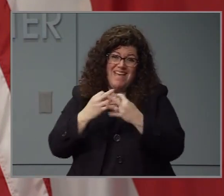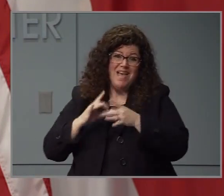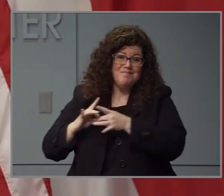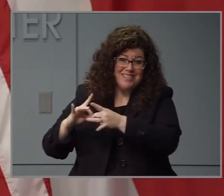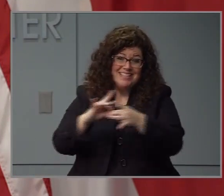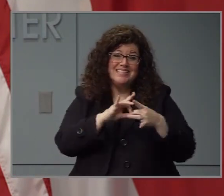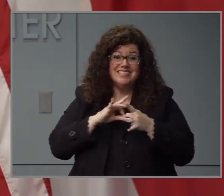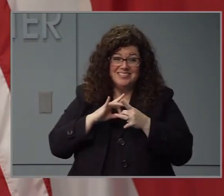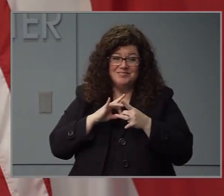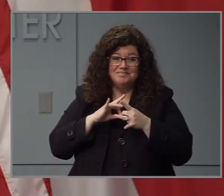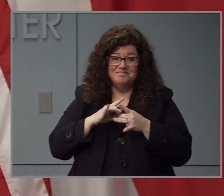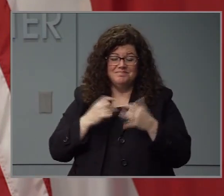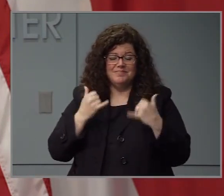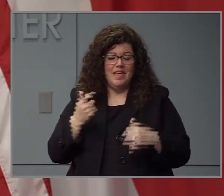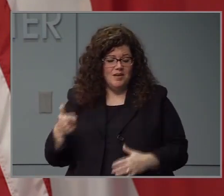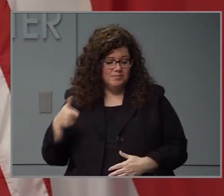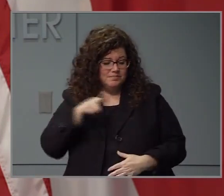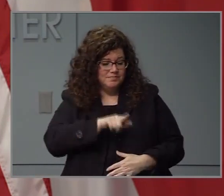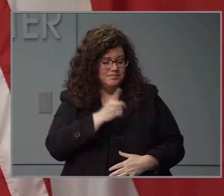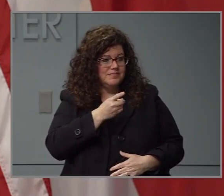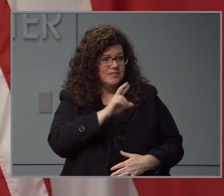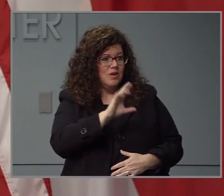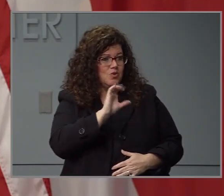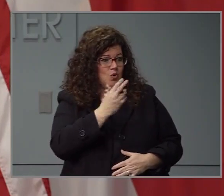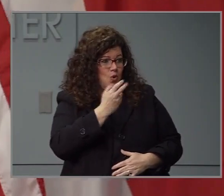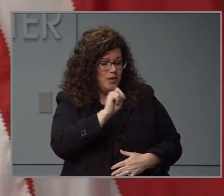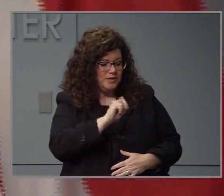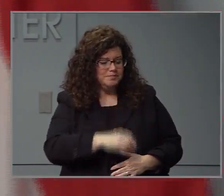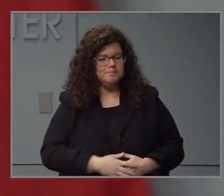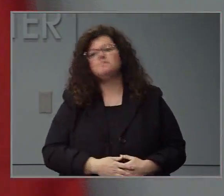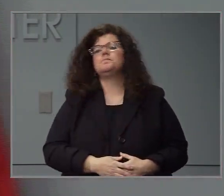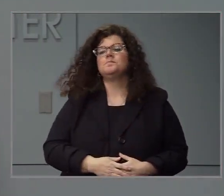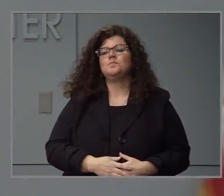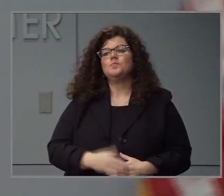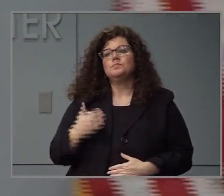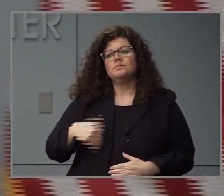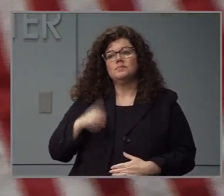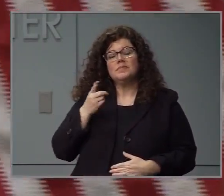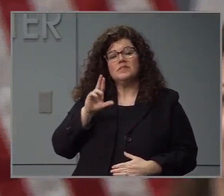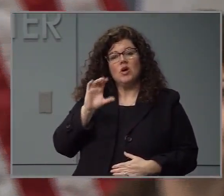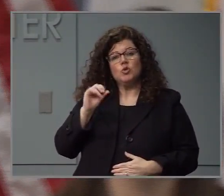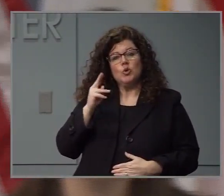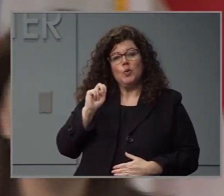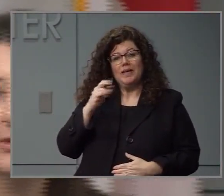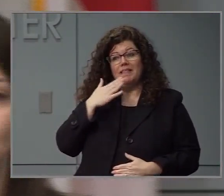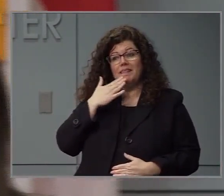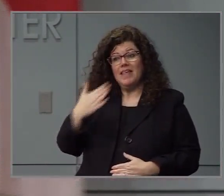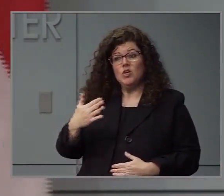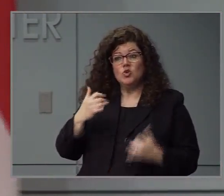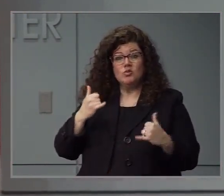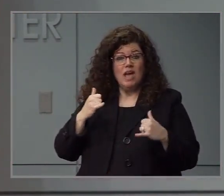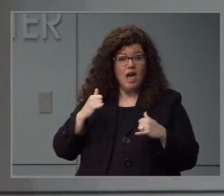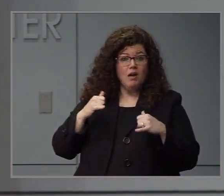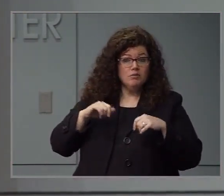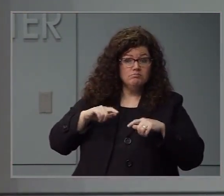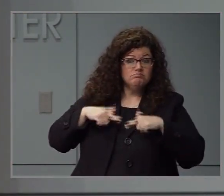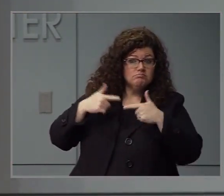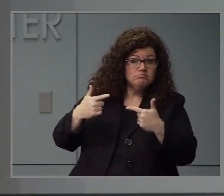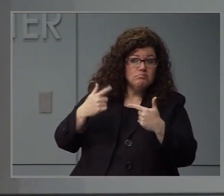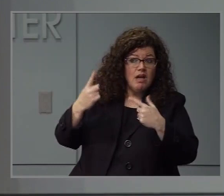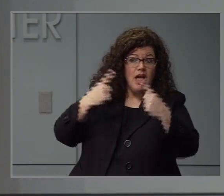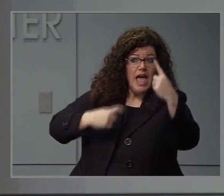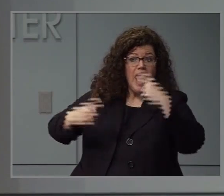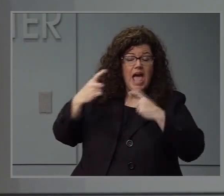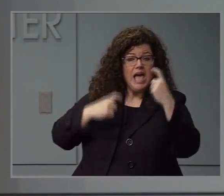I'll turn it back over to Secretary Cohen. Great. Thank you so much, Director Sprayberry. And with that, we will turn over to your questions,